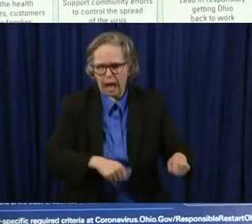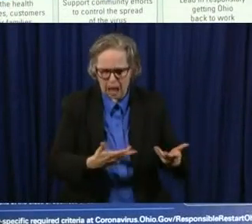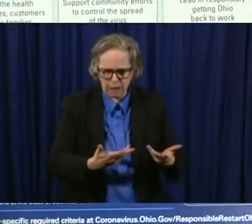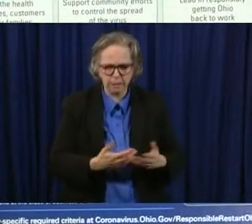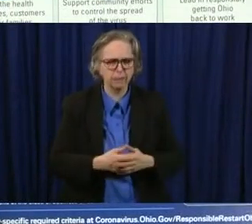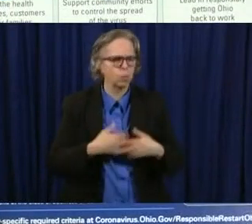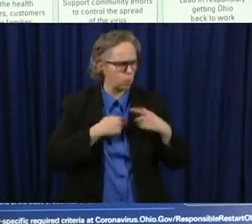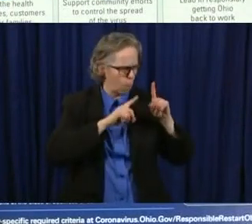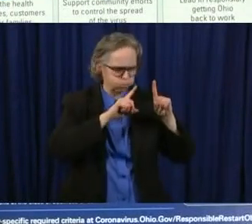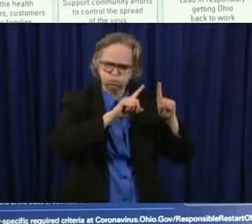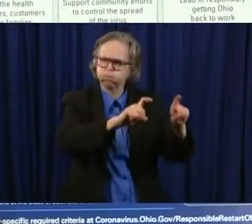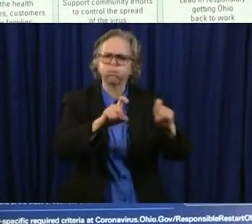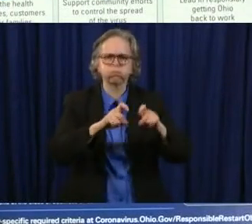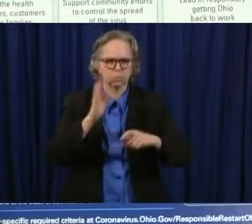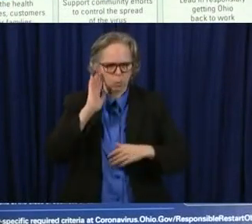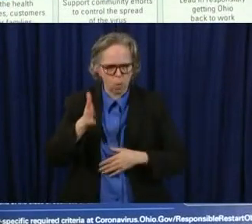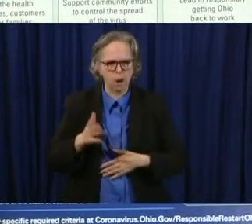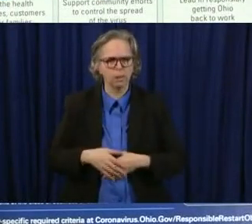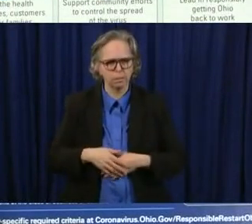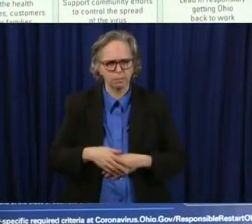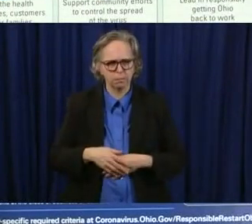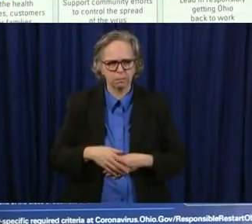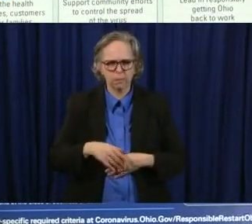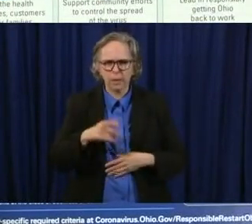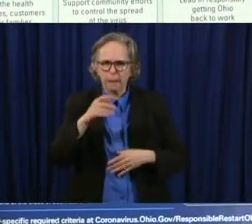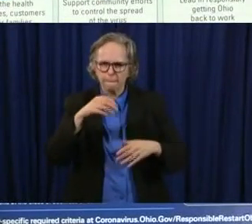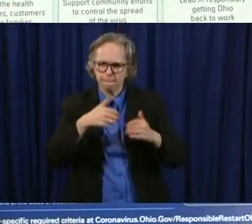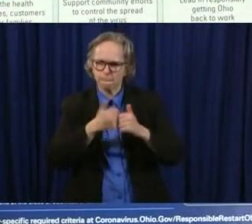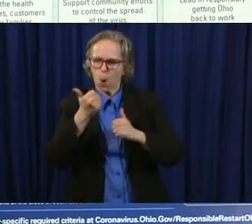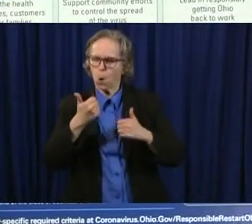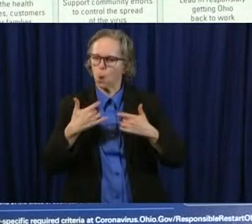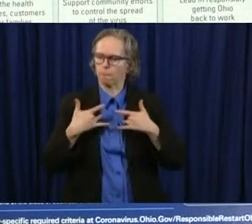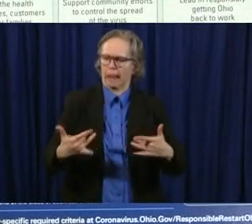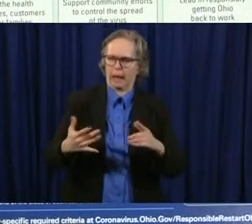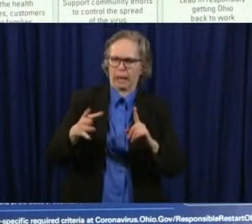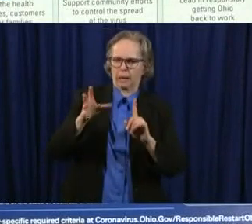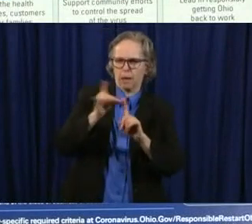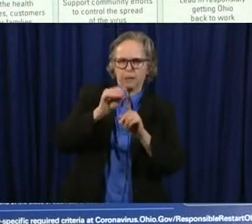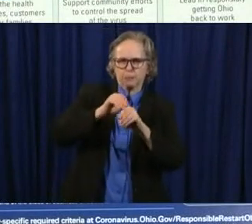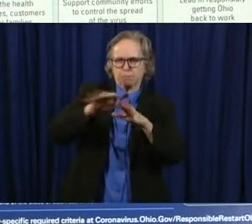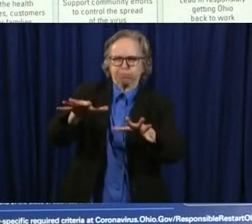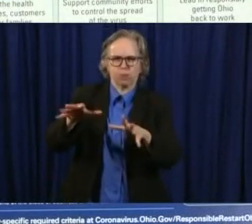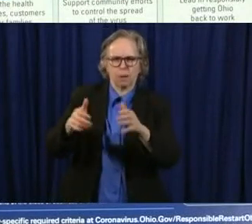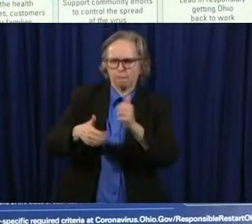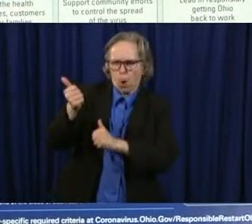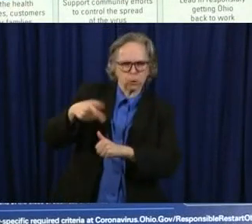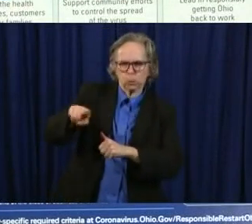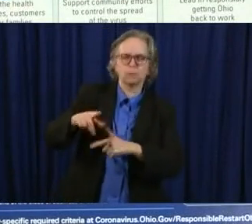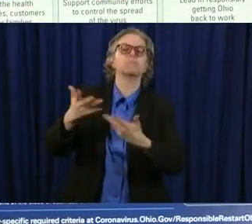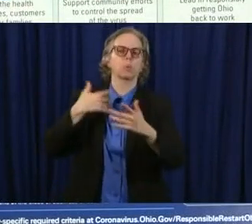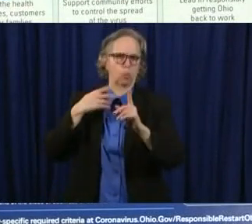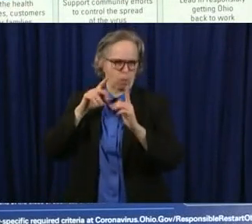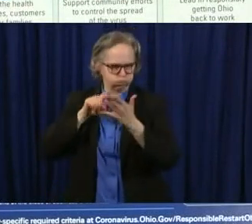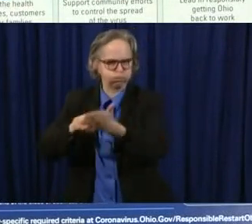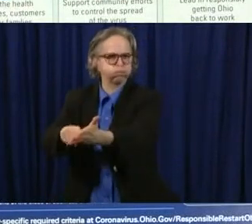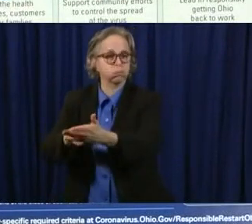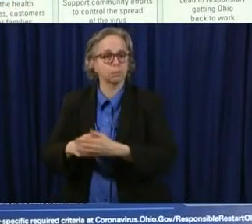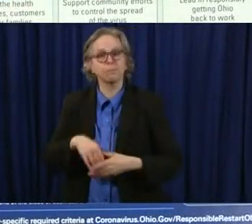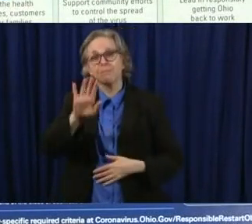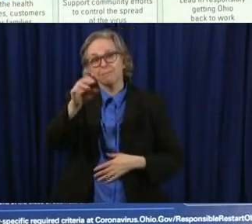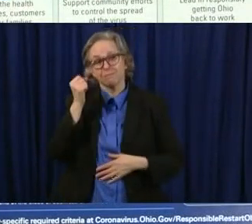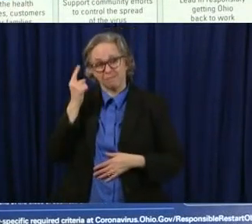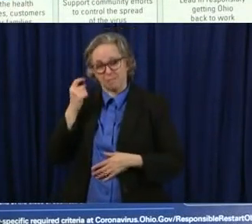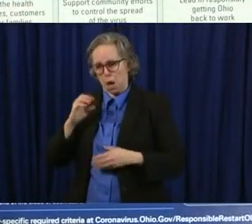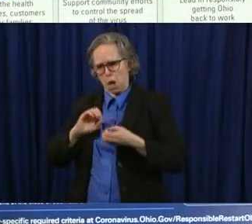that we could get some feel for what is what is going on and so so the numbers that we see are what that we put up on the board or what we